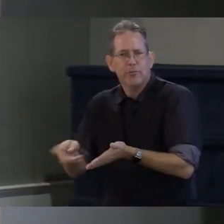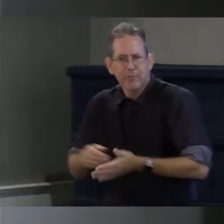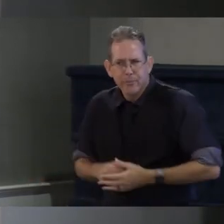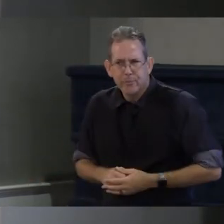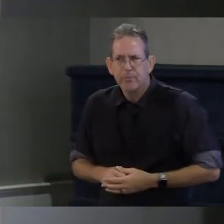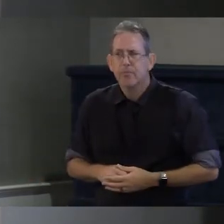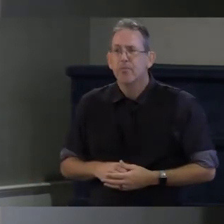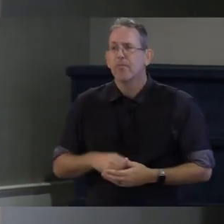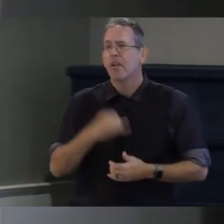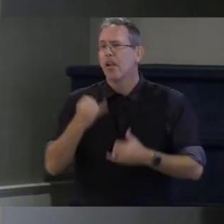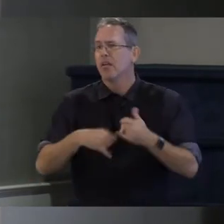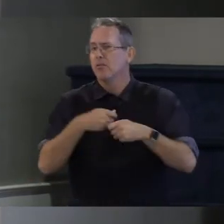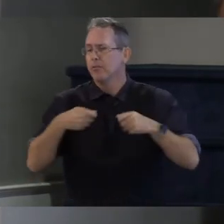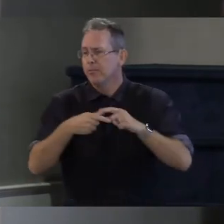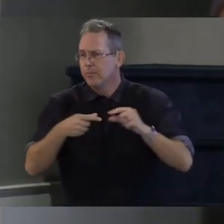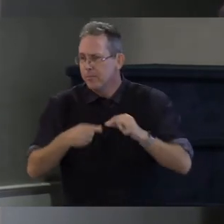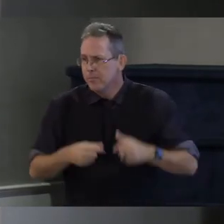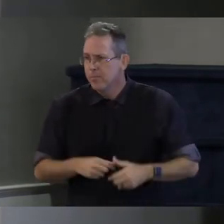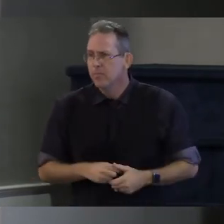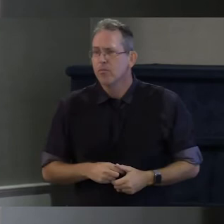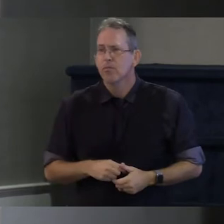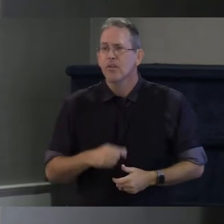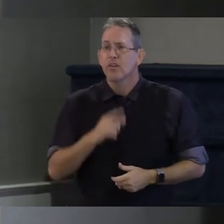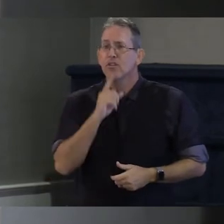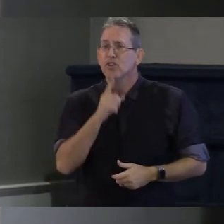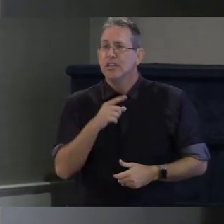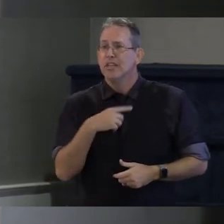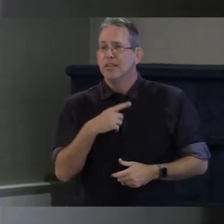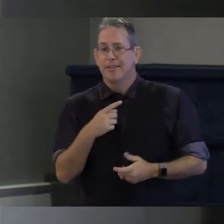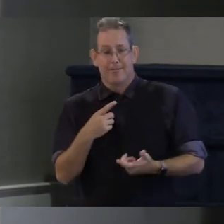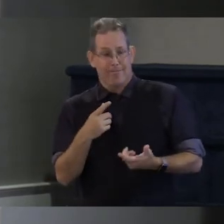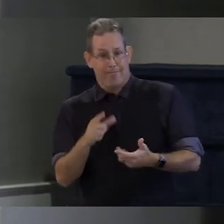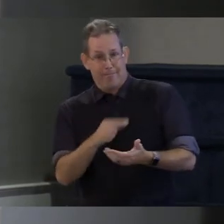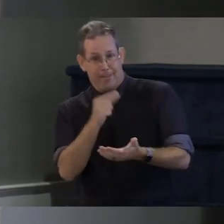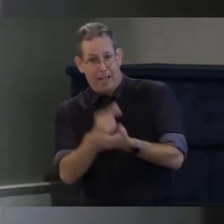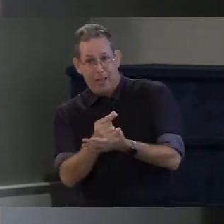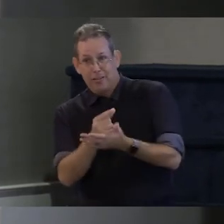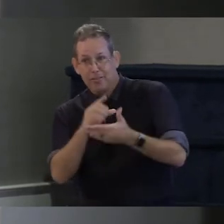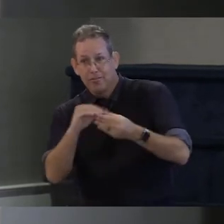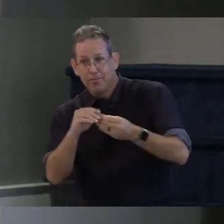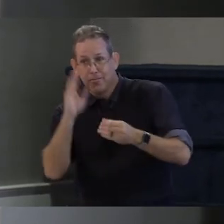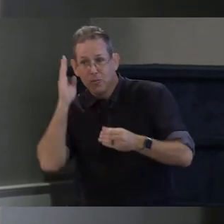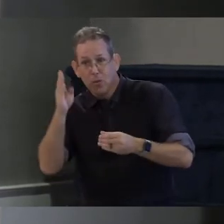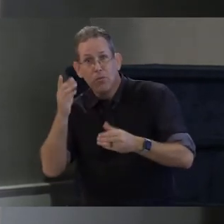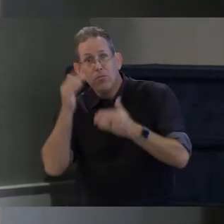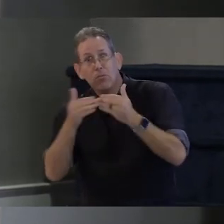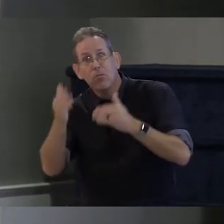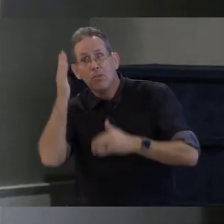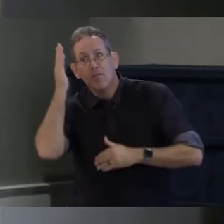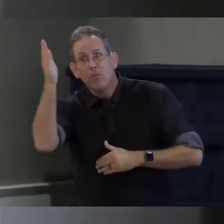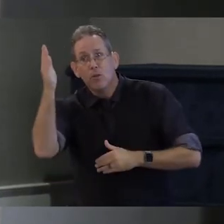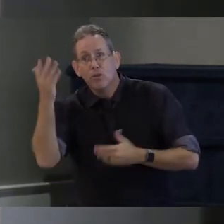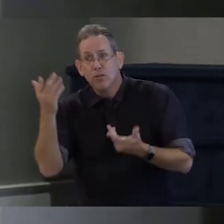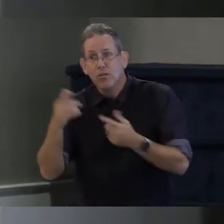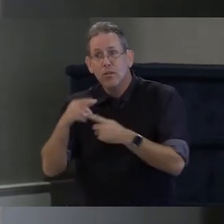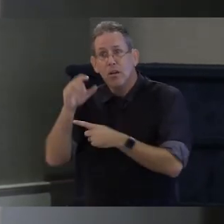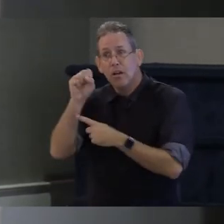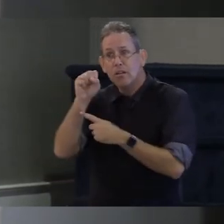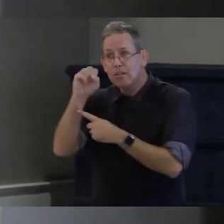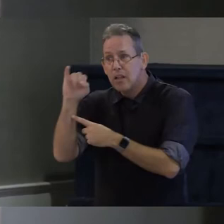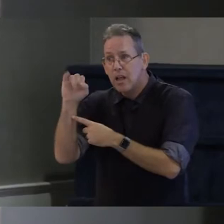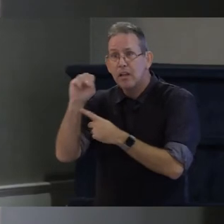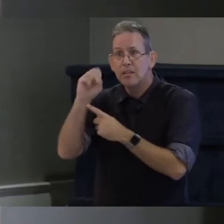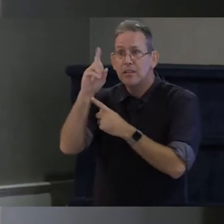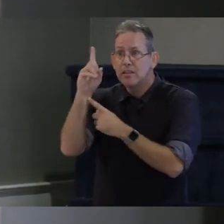uh we need to ensure that and if we look to the future that we have um an ssi ssdi trust fund that's fully